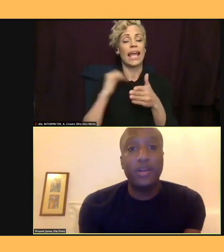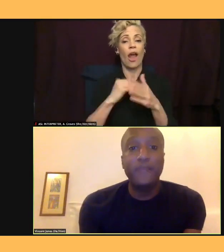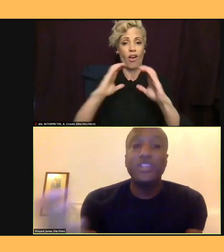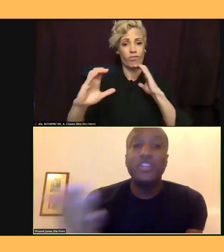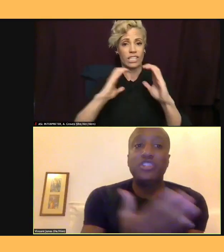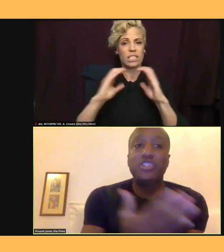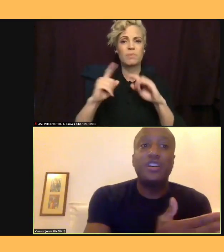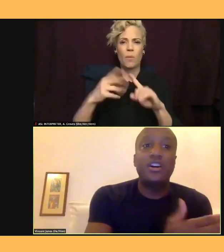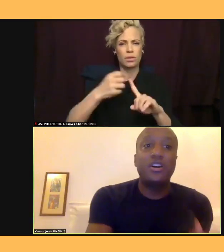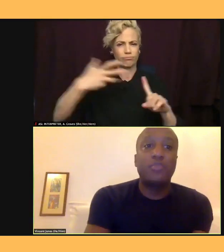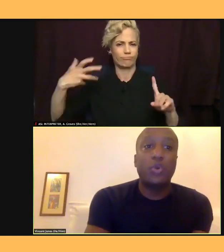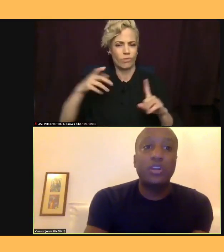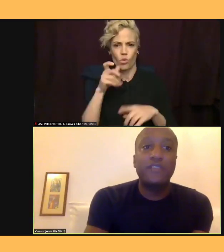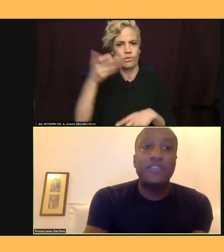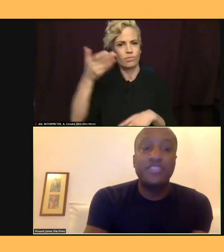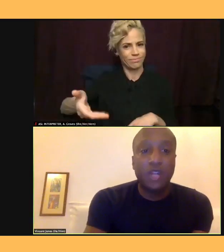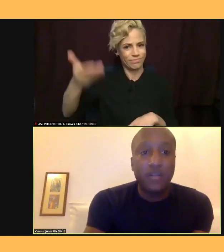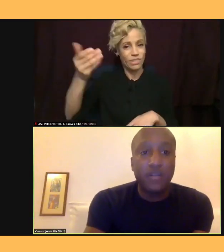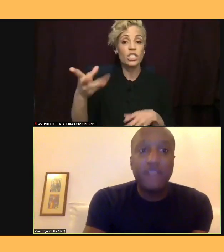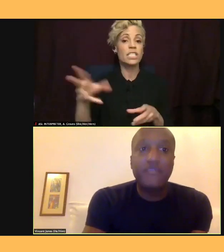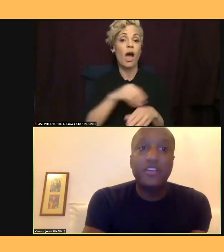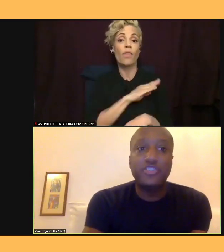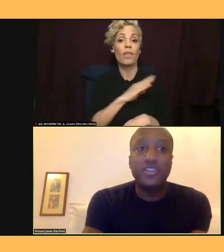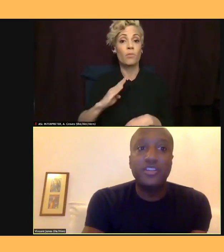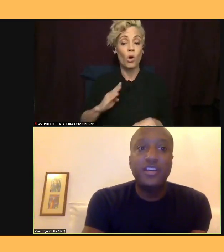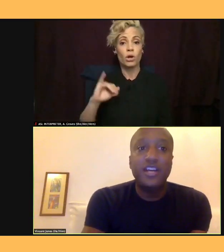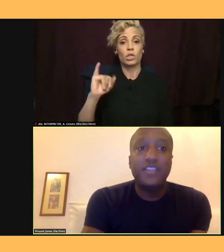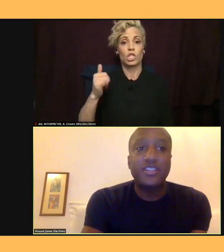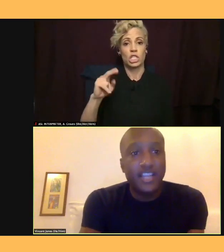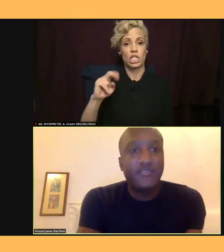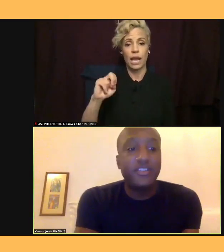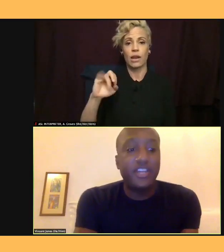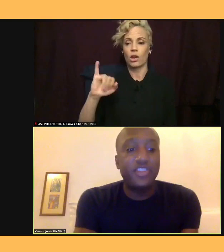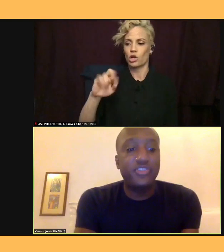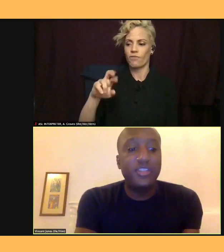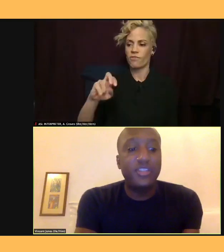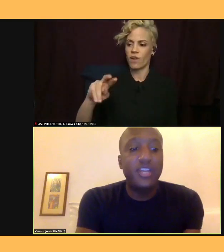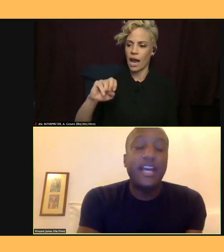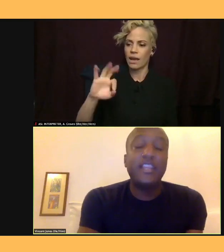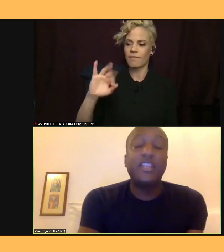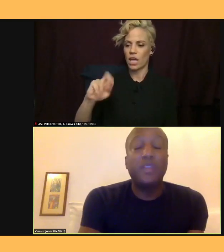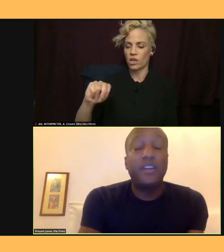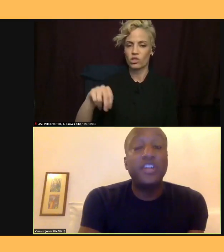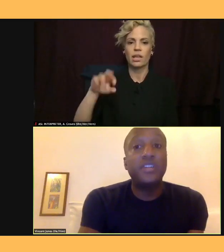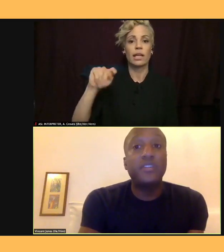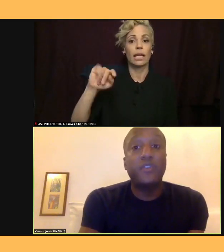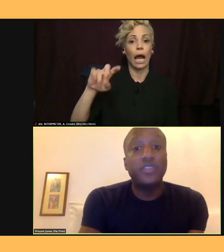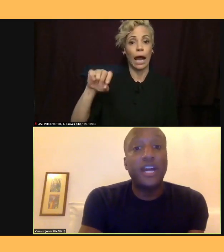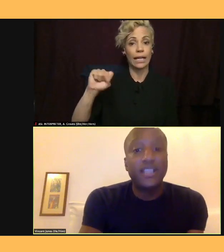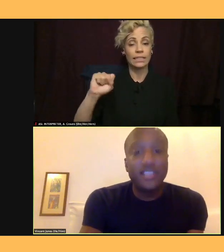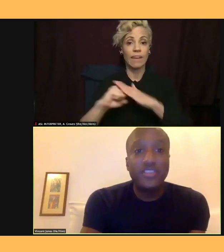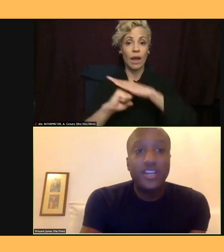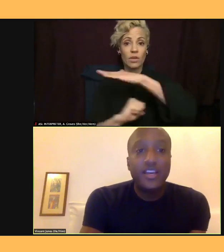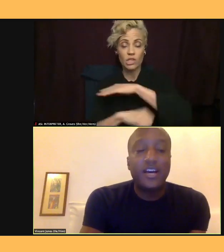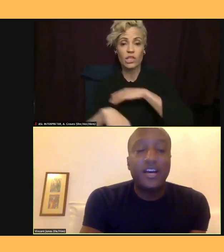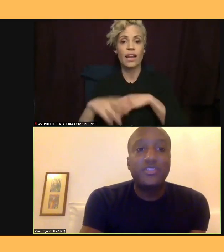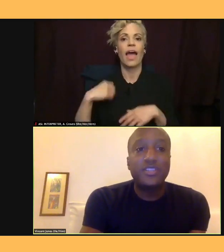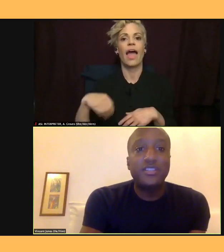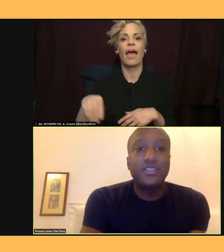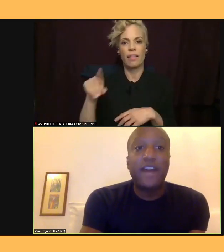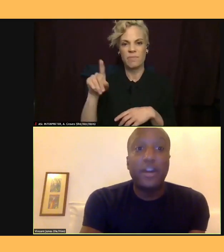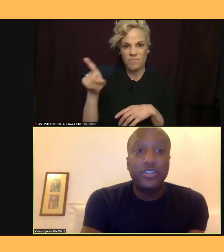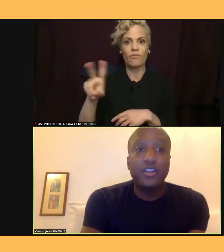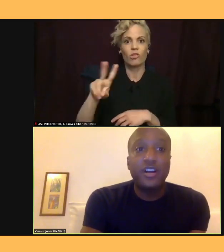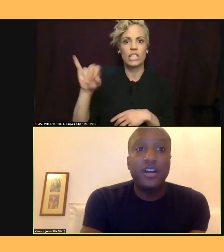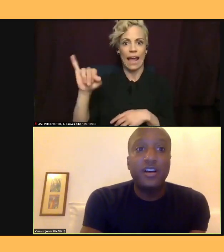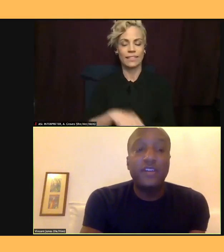on the board of the James Irvine Foundation, the Tides Foundation, and the Community Foundation of the Virgin Islands. She is the founder of